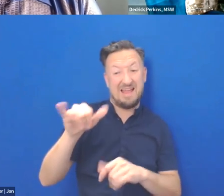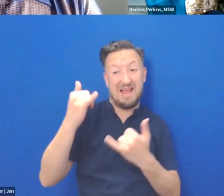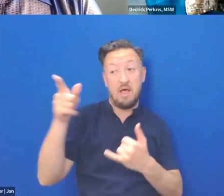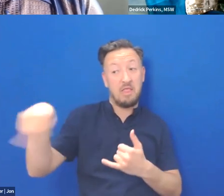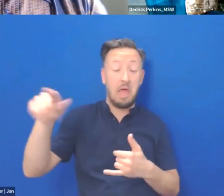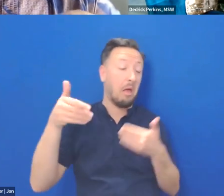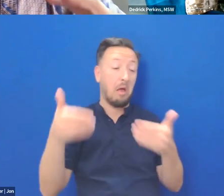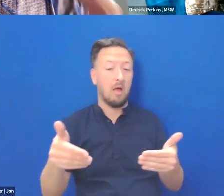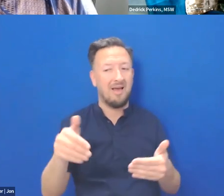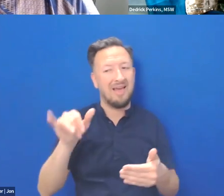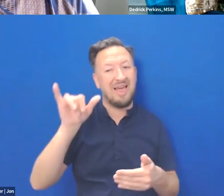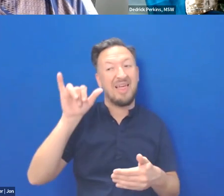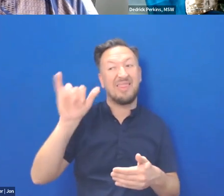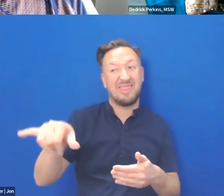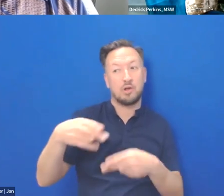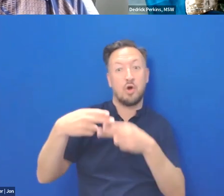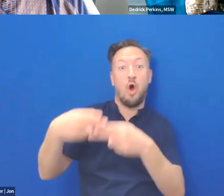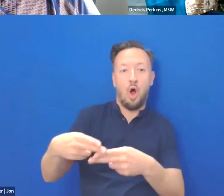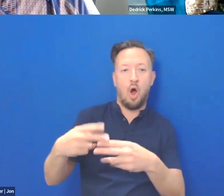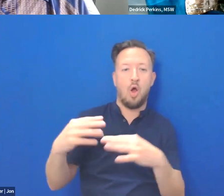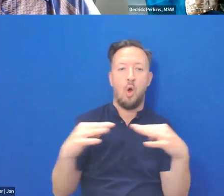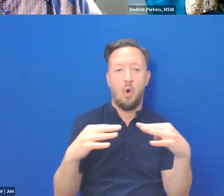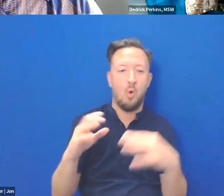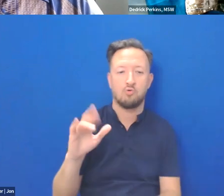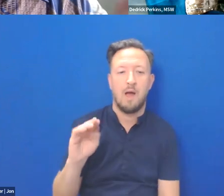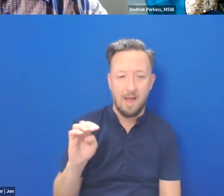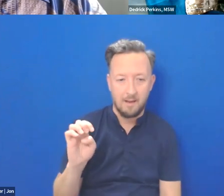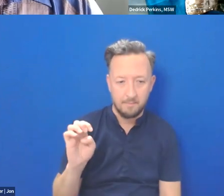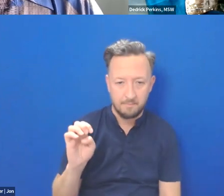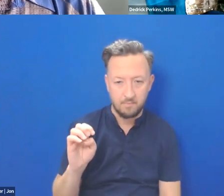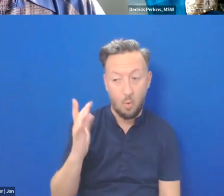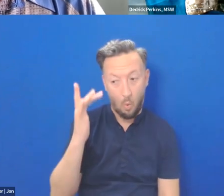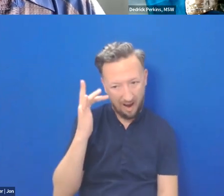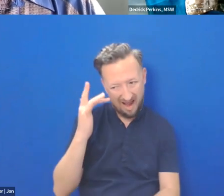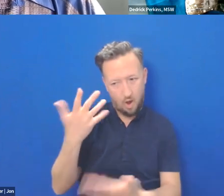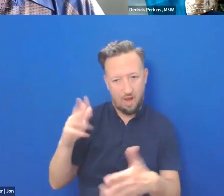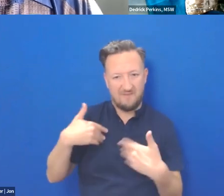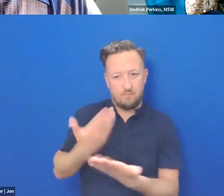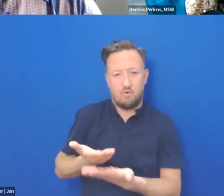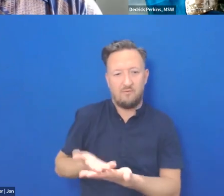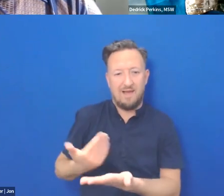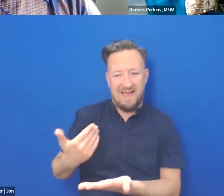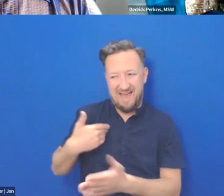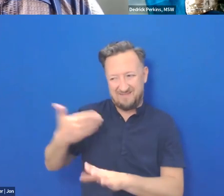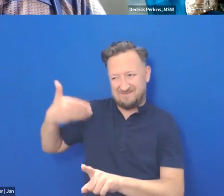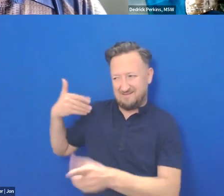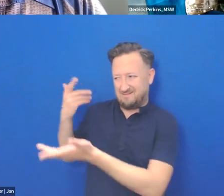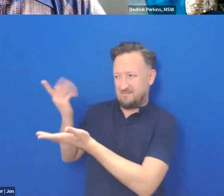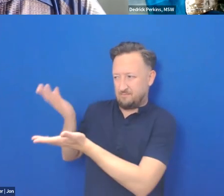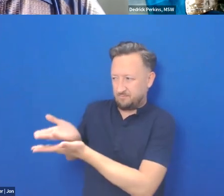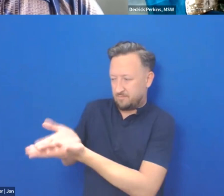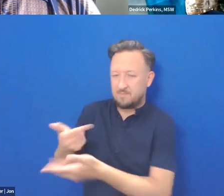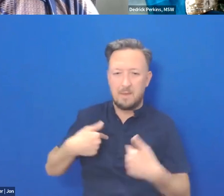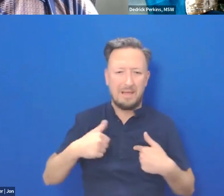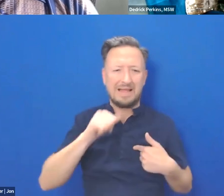to say war crime, cause there is a basis to explain it, which is already covered in academic literature. Right. This is not a political statement.